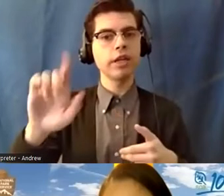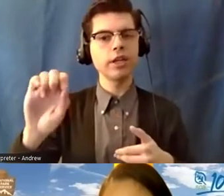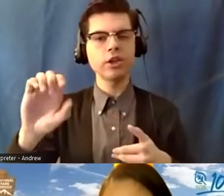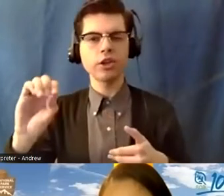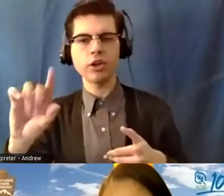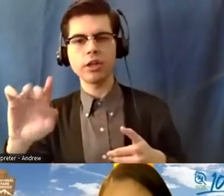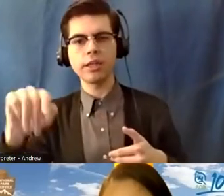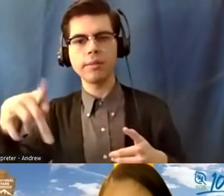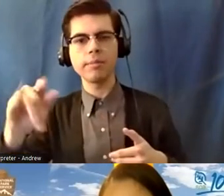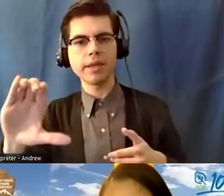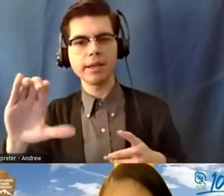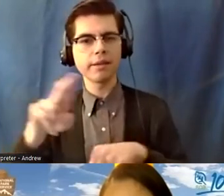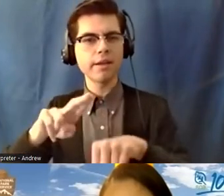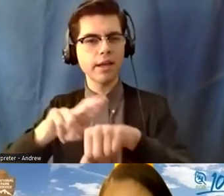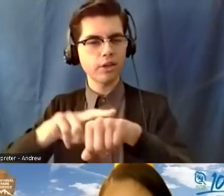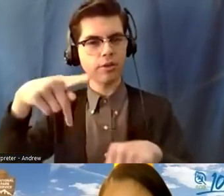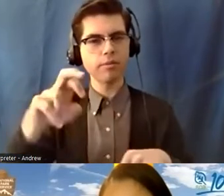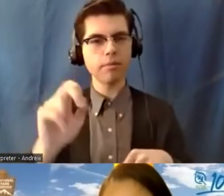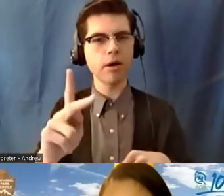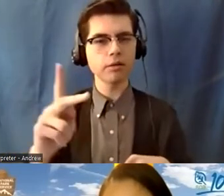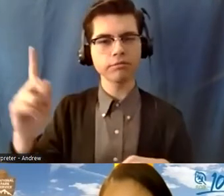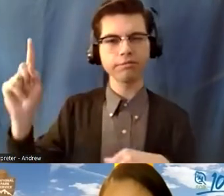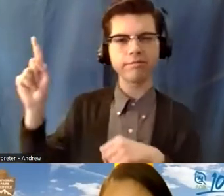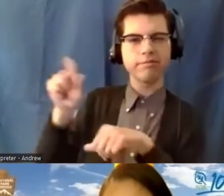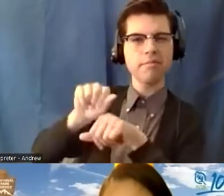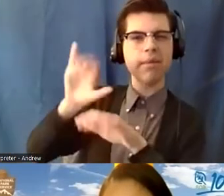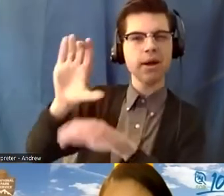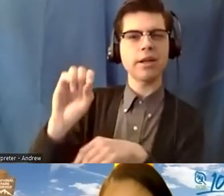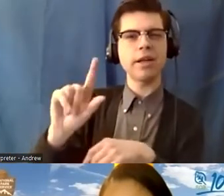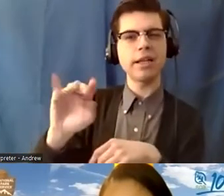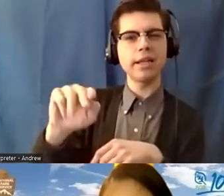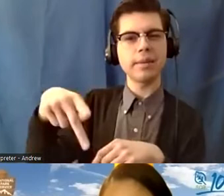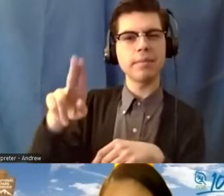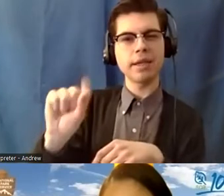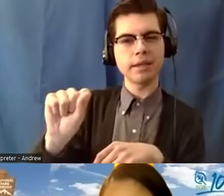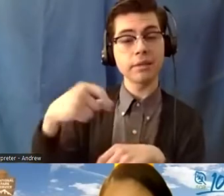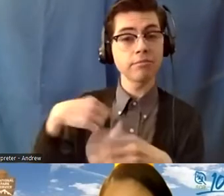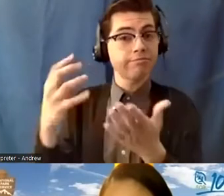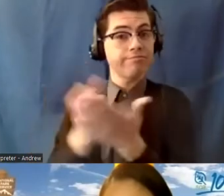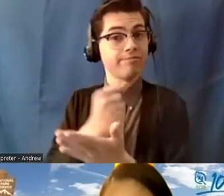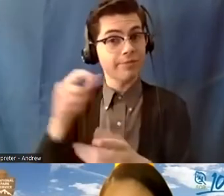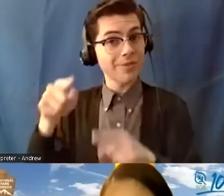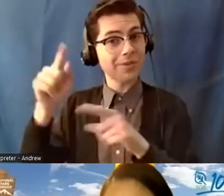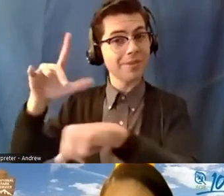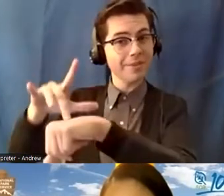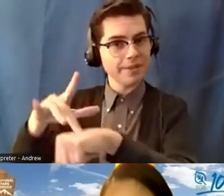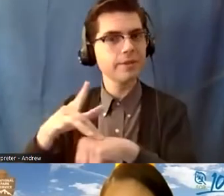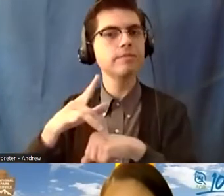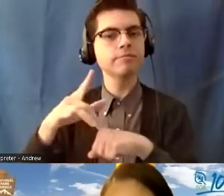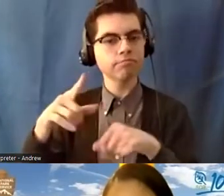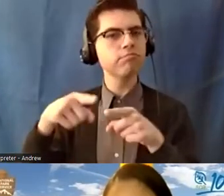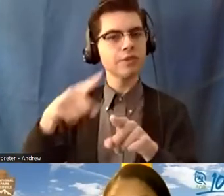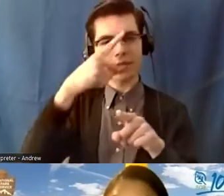Behind my head, see around Olympus. I was just able to go out there over the summer. It